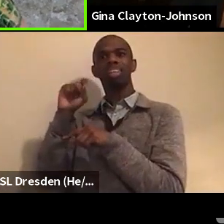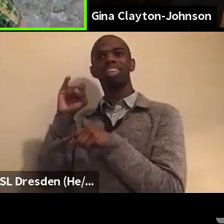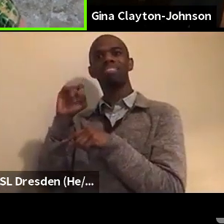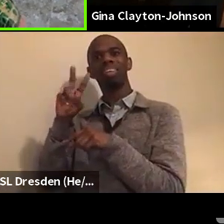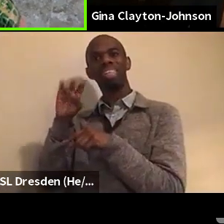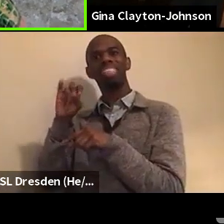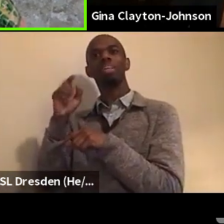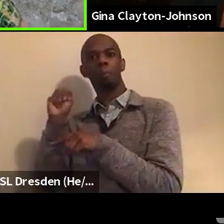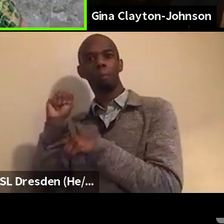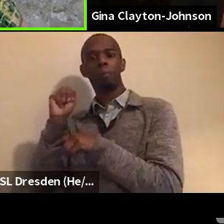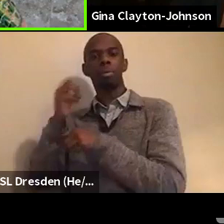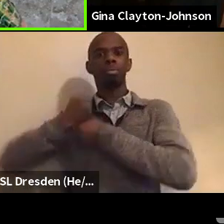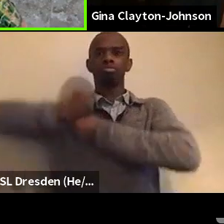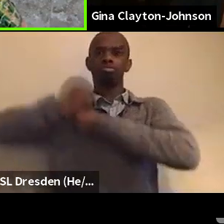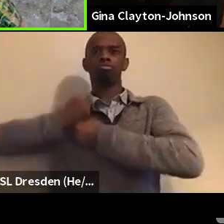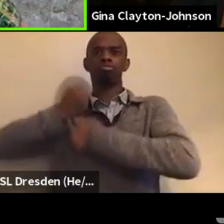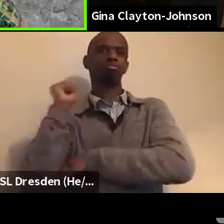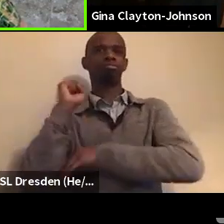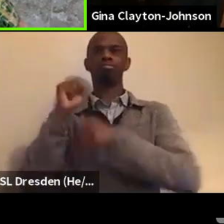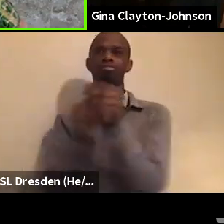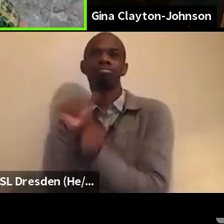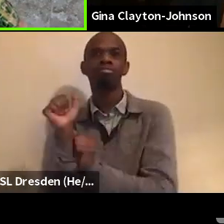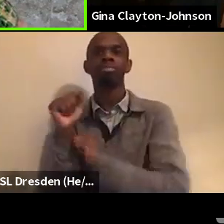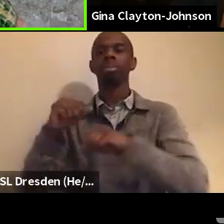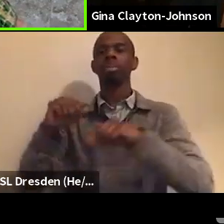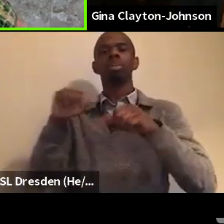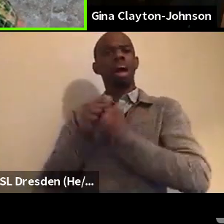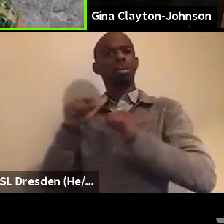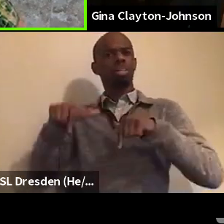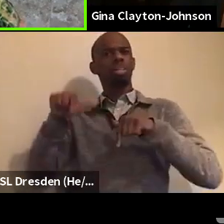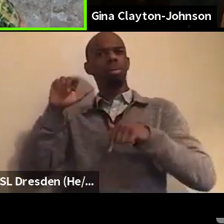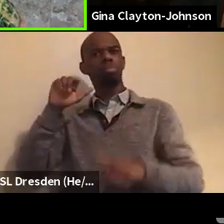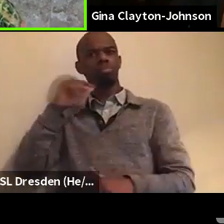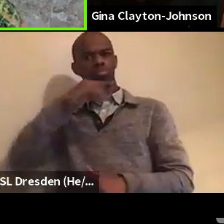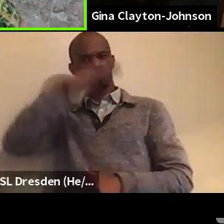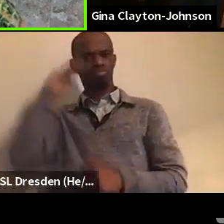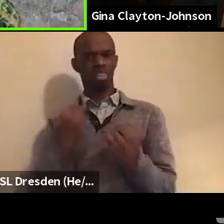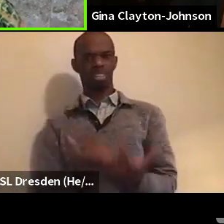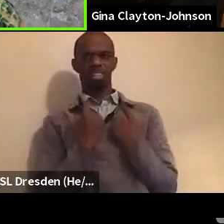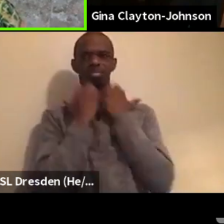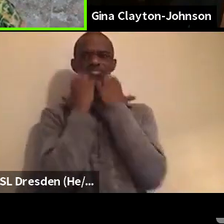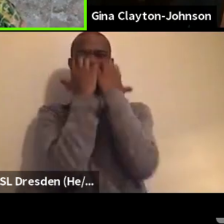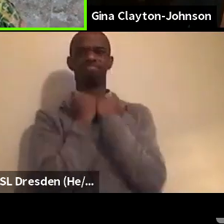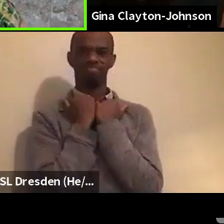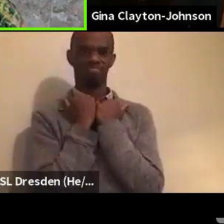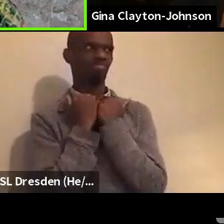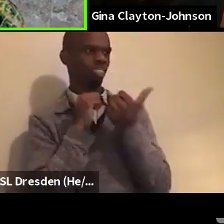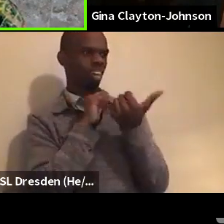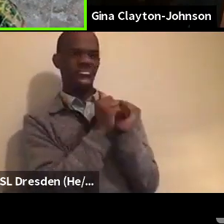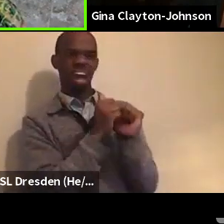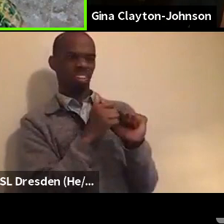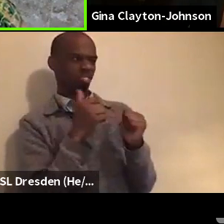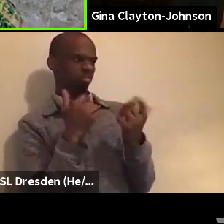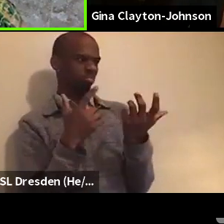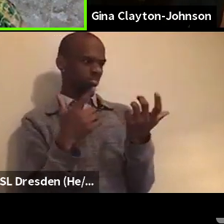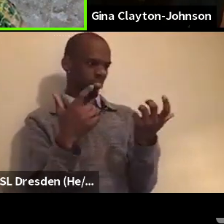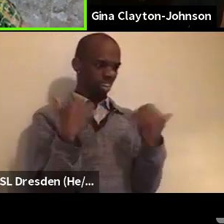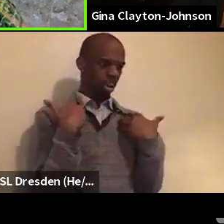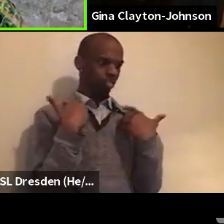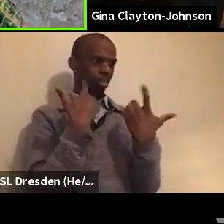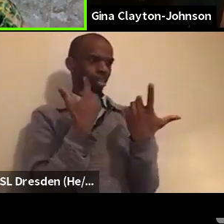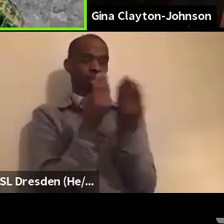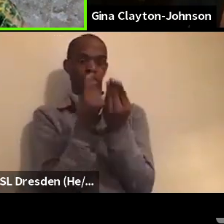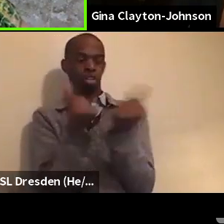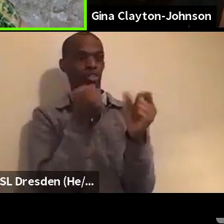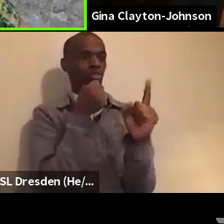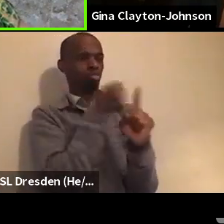how did BLM get this resurgence? Well, we had, we never stopped organizing, we never stopped building. And so